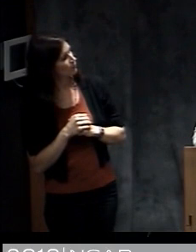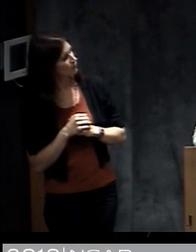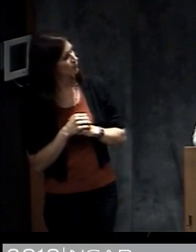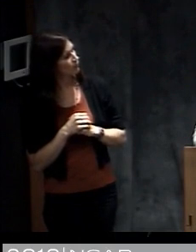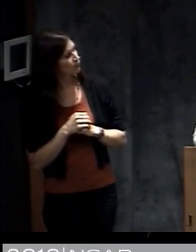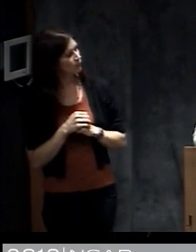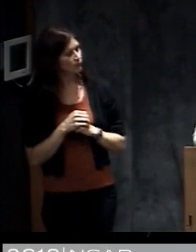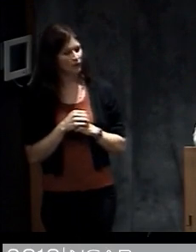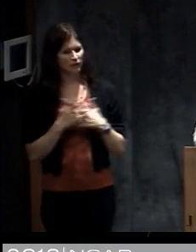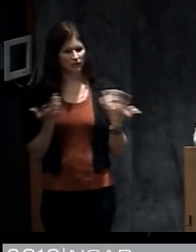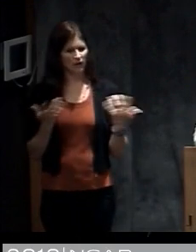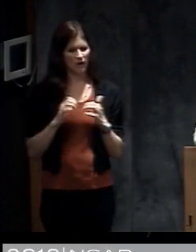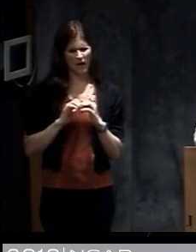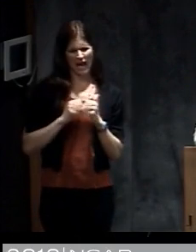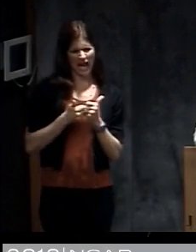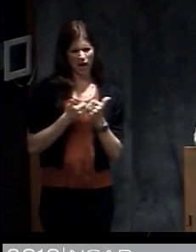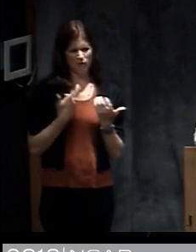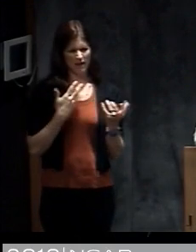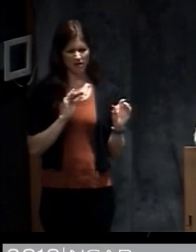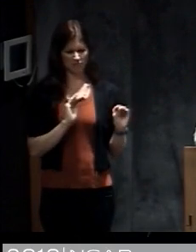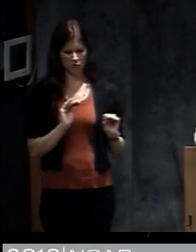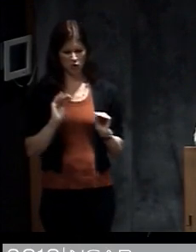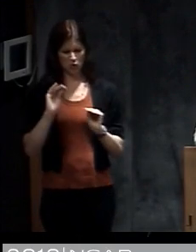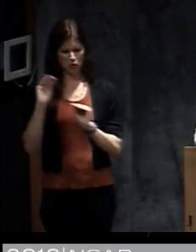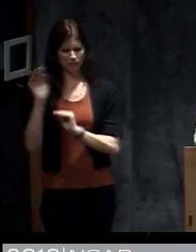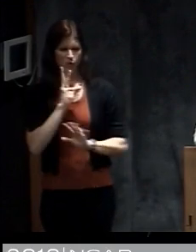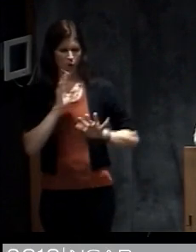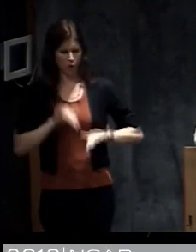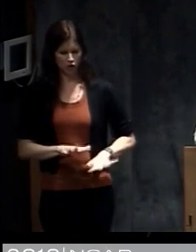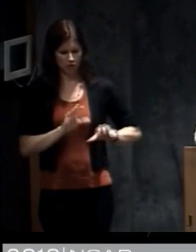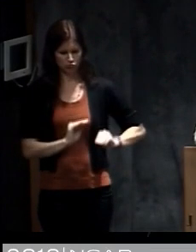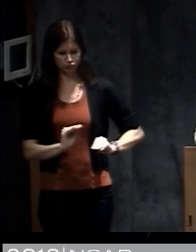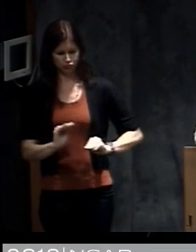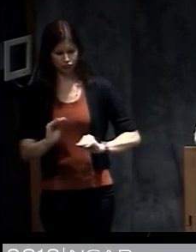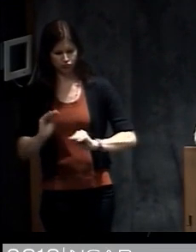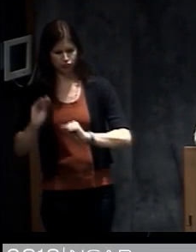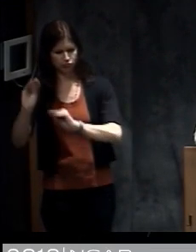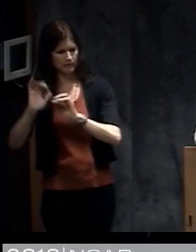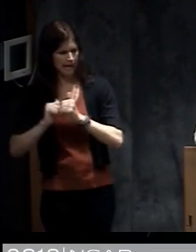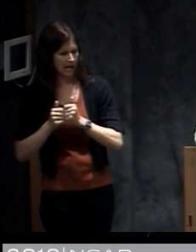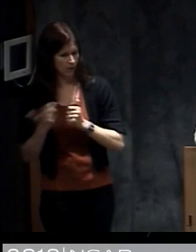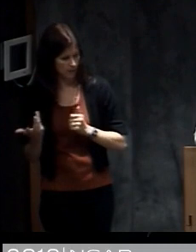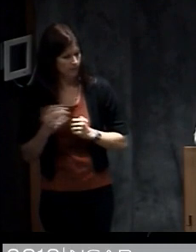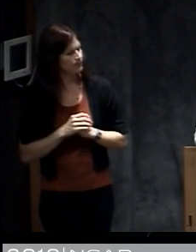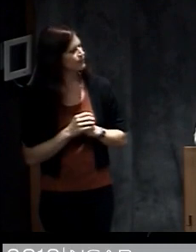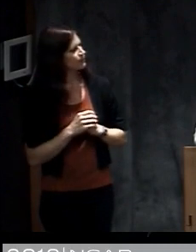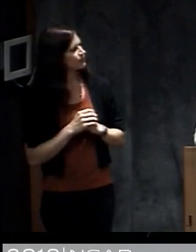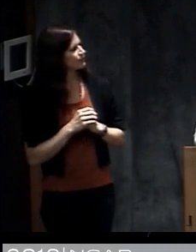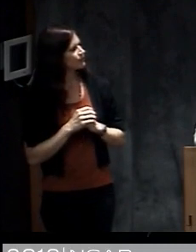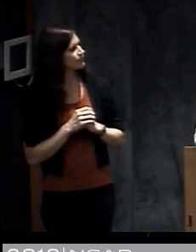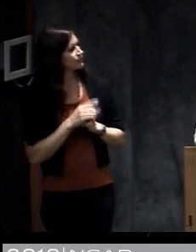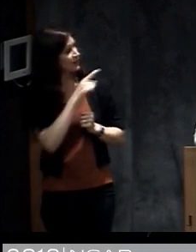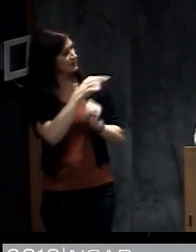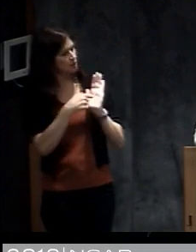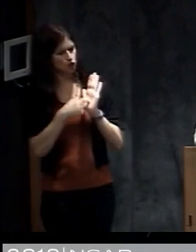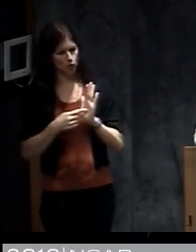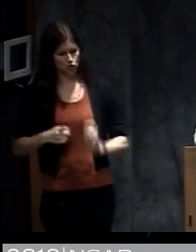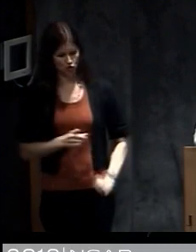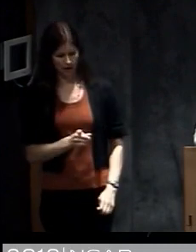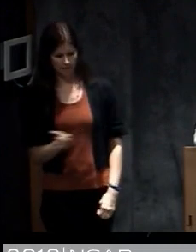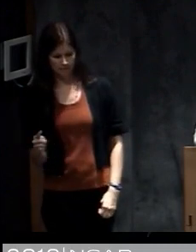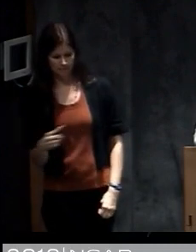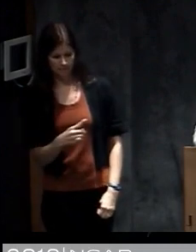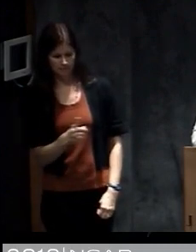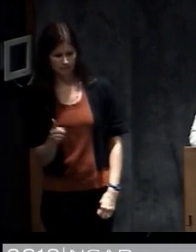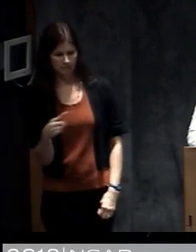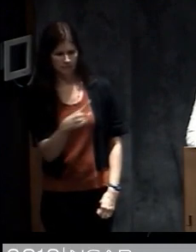how tropical cyclones tend to move across the ocean because that's valuable context for what I'll be talking about today. So this shows the tracks of the